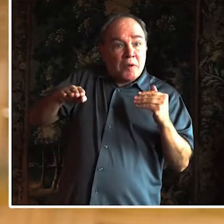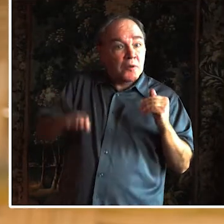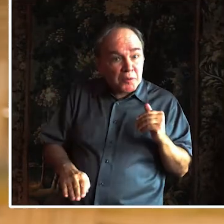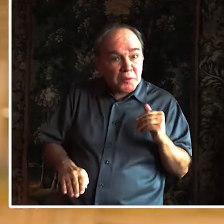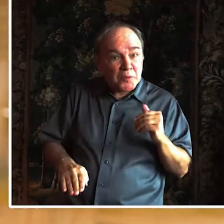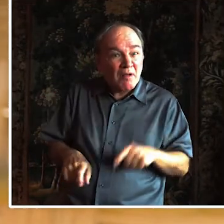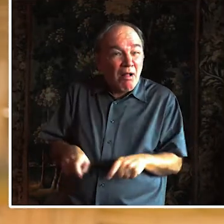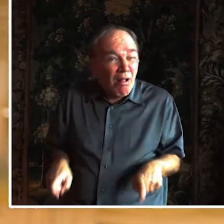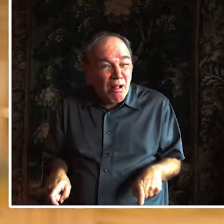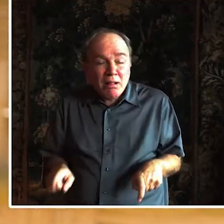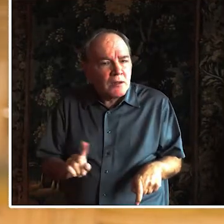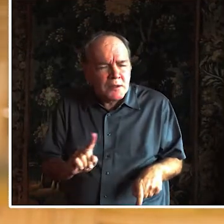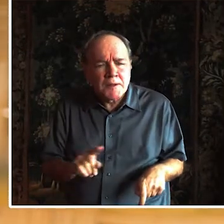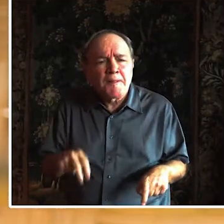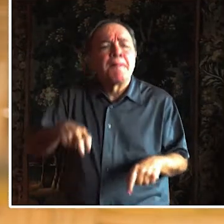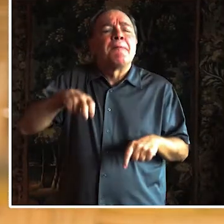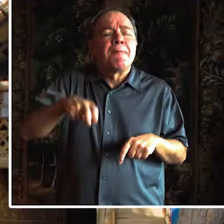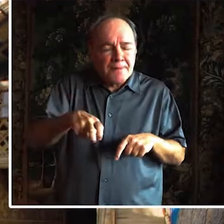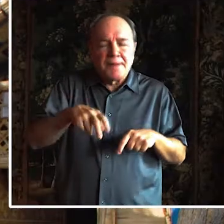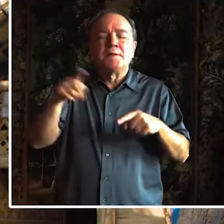It's better because it's closer to our home.